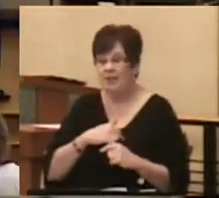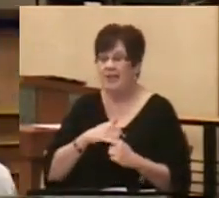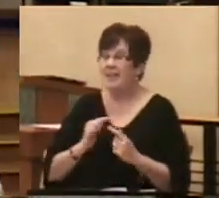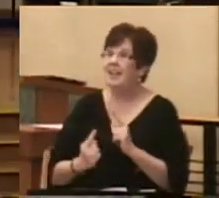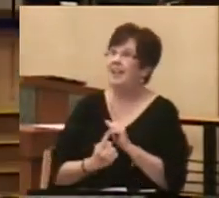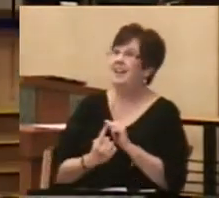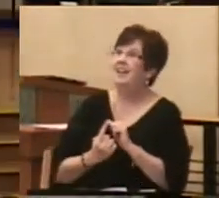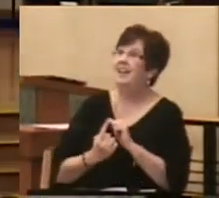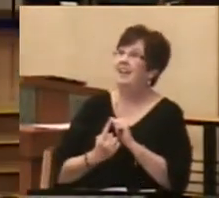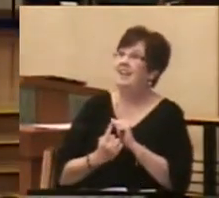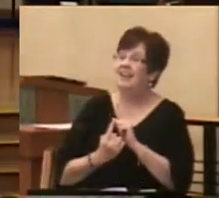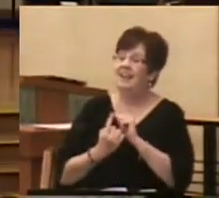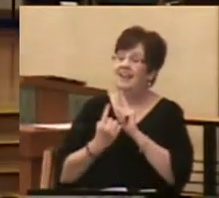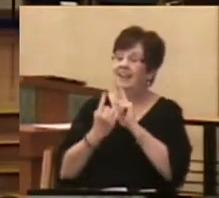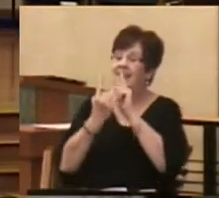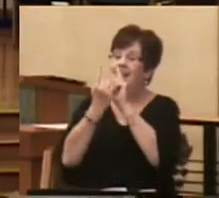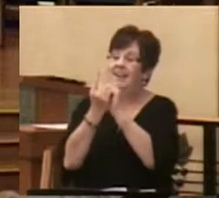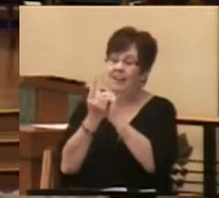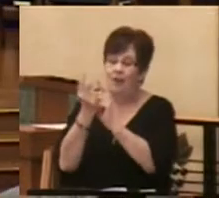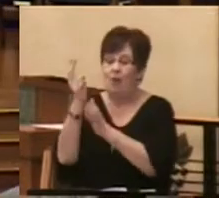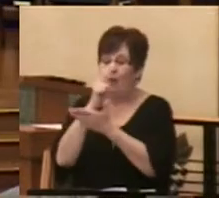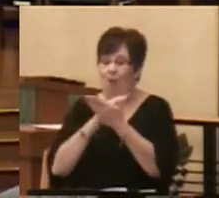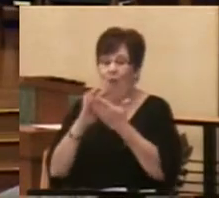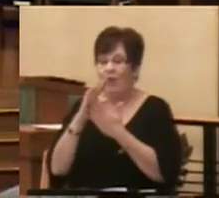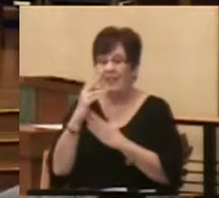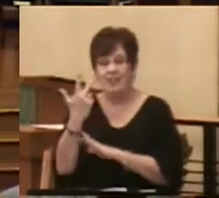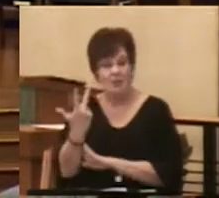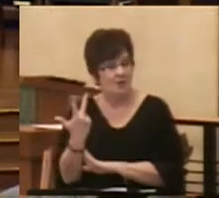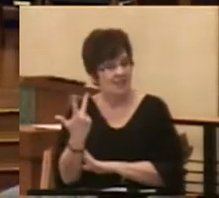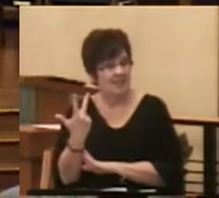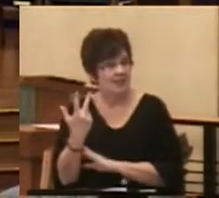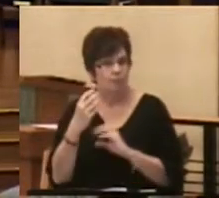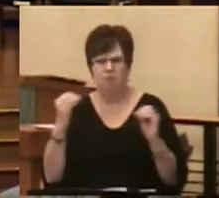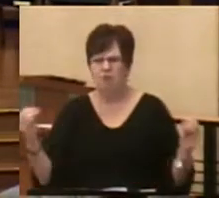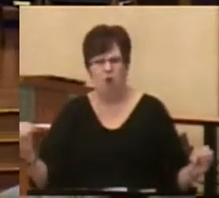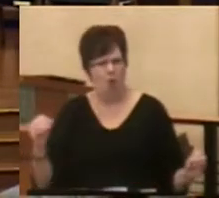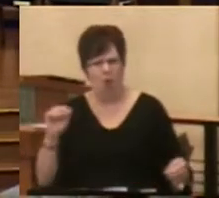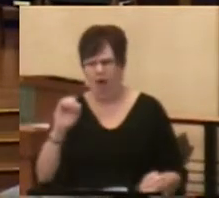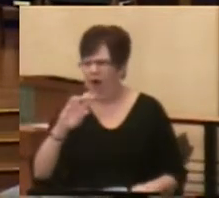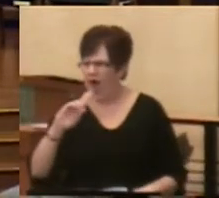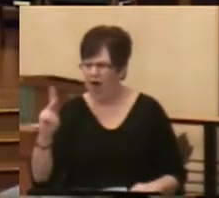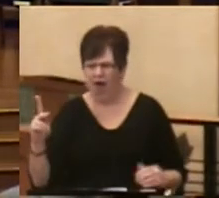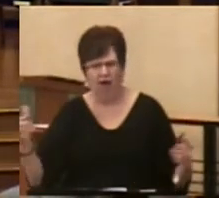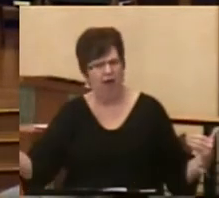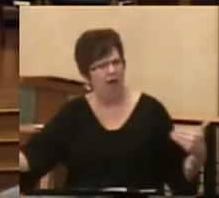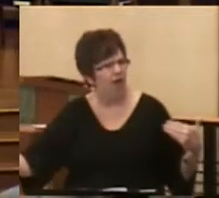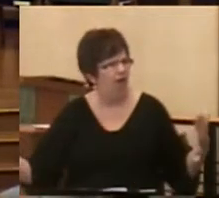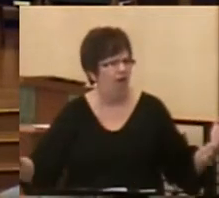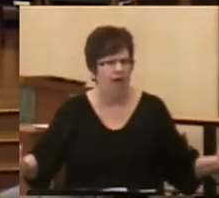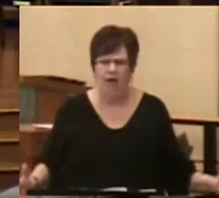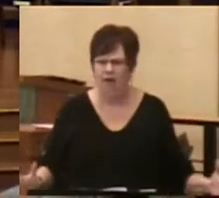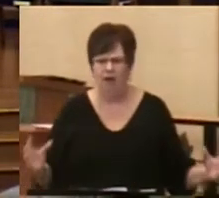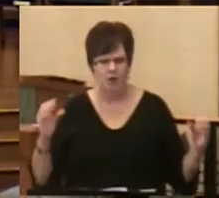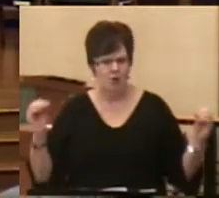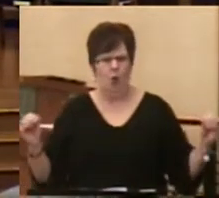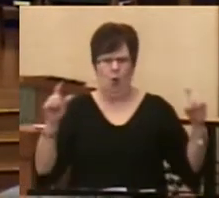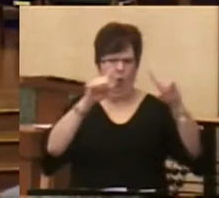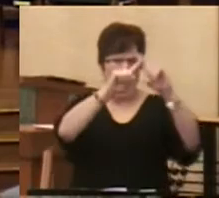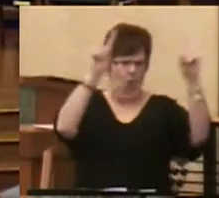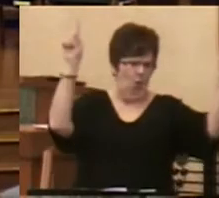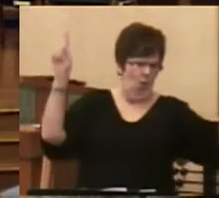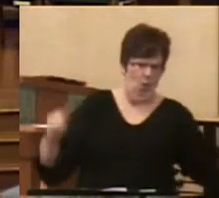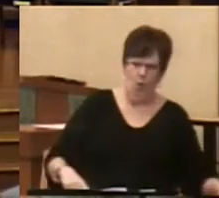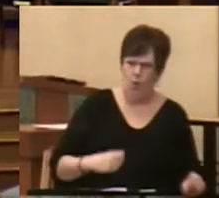by the Holy Trinity. We have no ark. We have no tablets of stone.